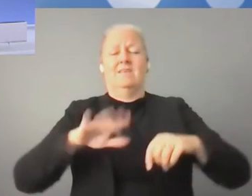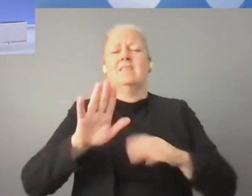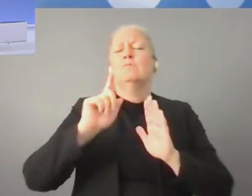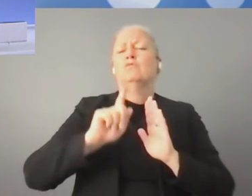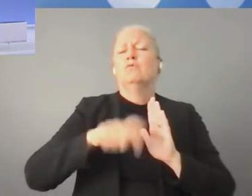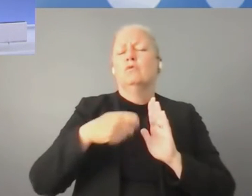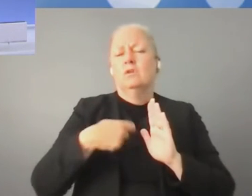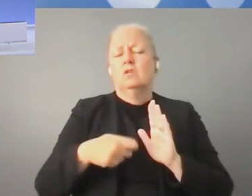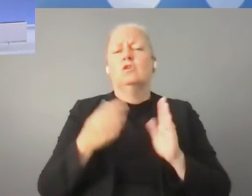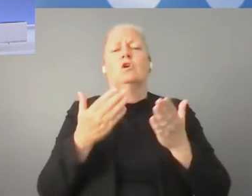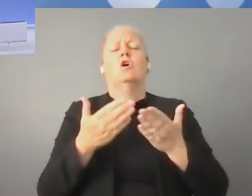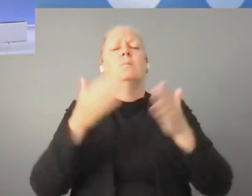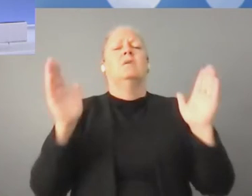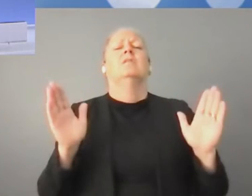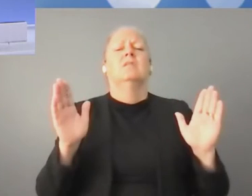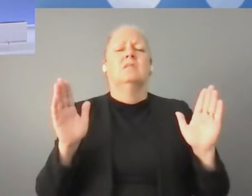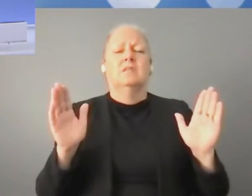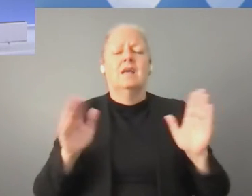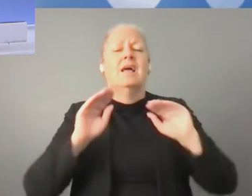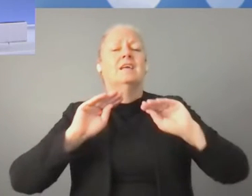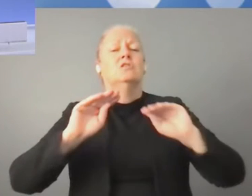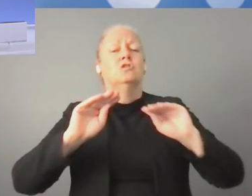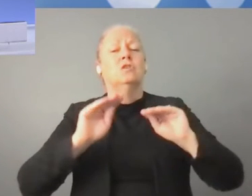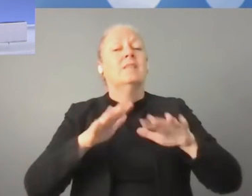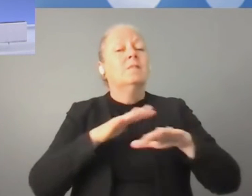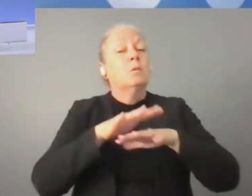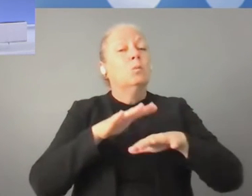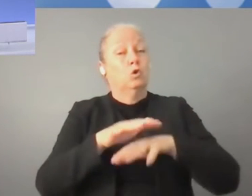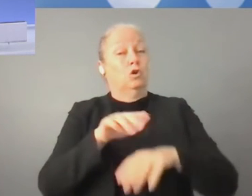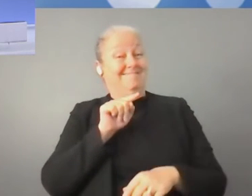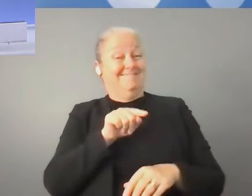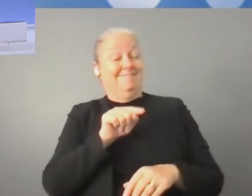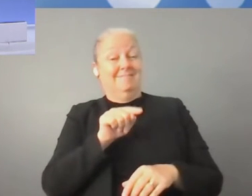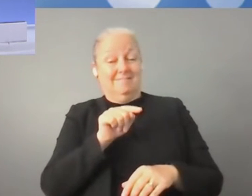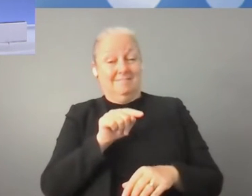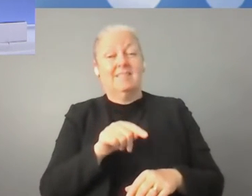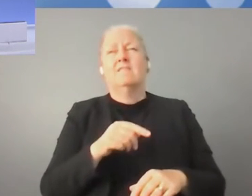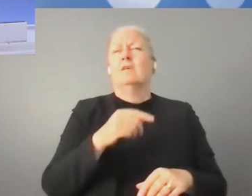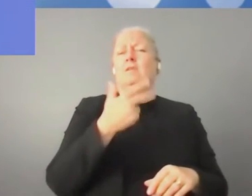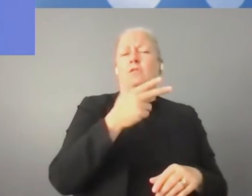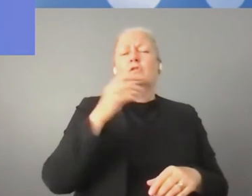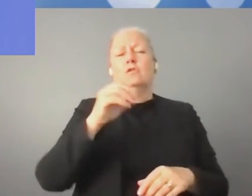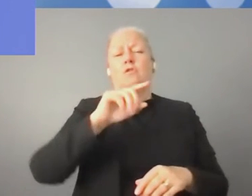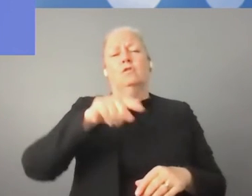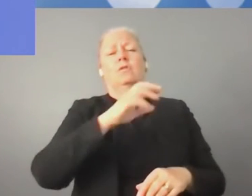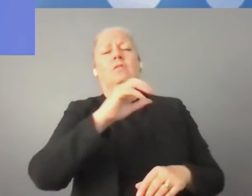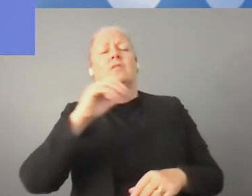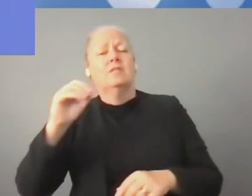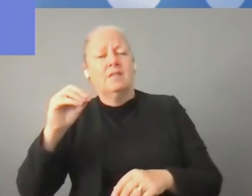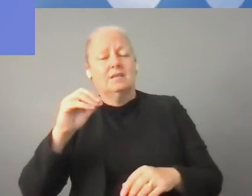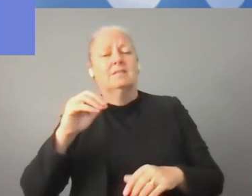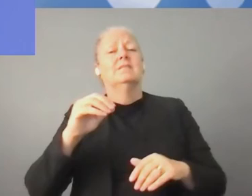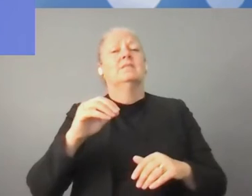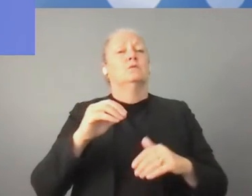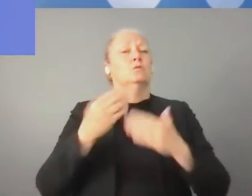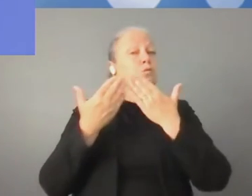Education Network, so we are connecting 30,000 schools to the high-speed internet and also providing